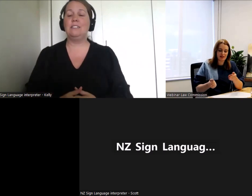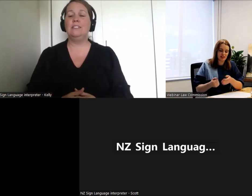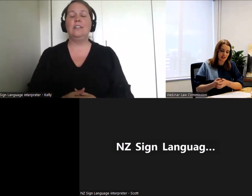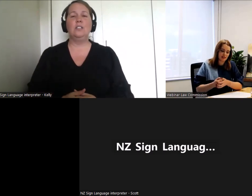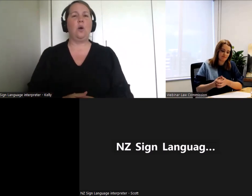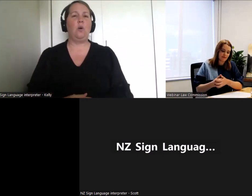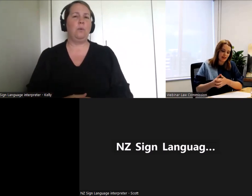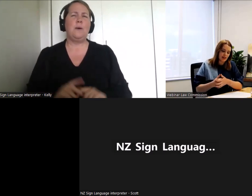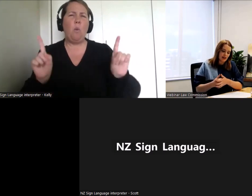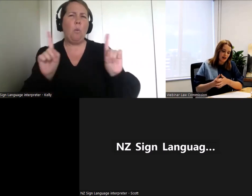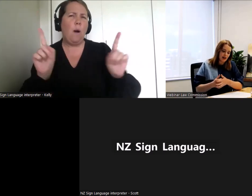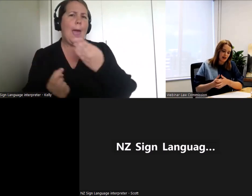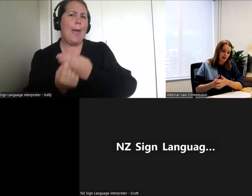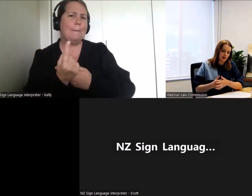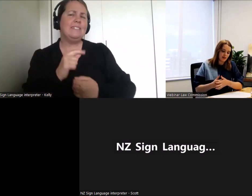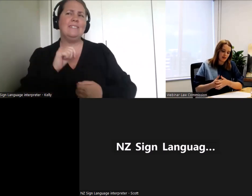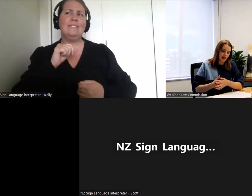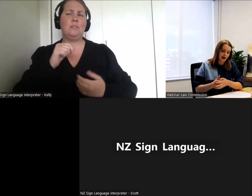period finishes.